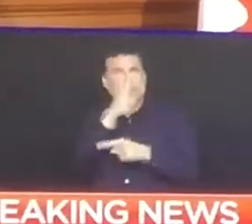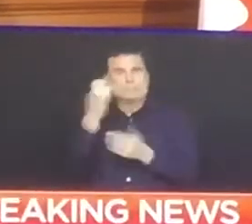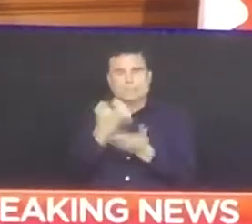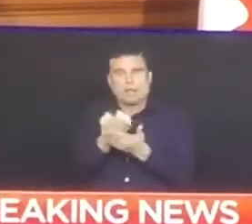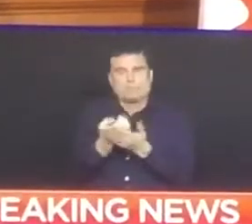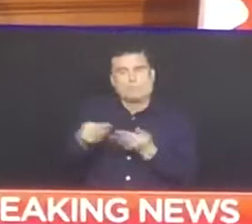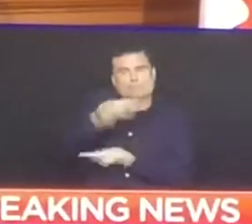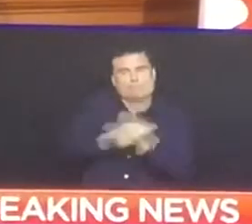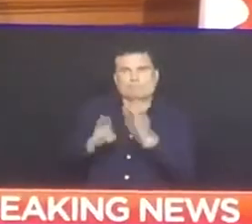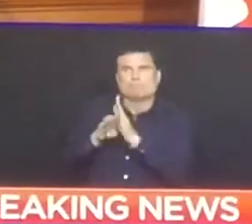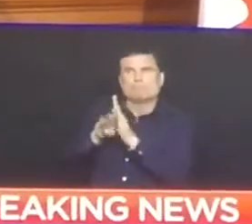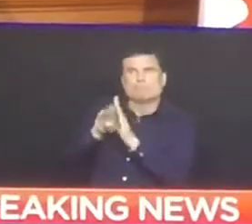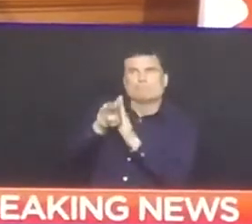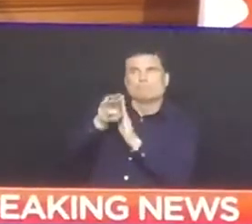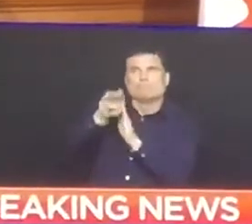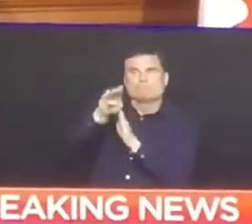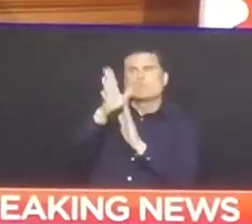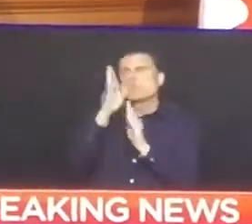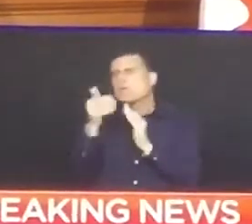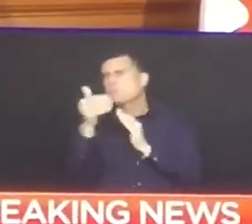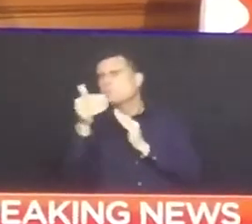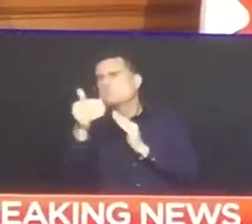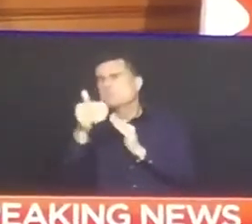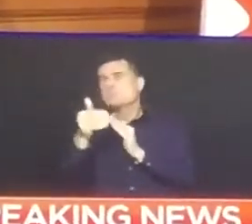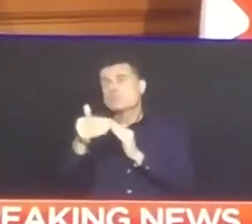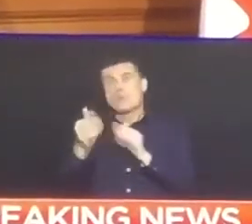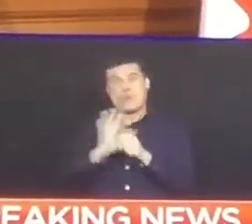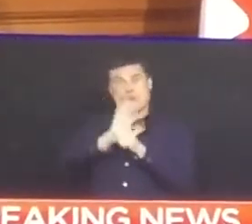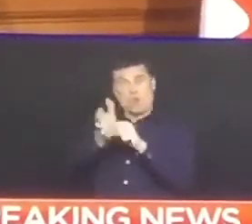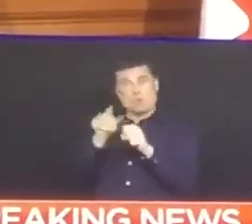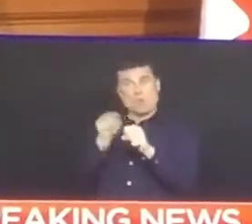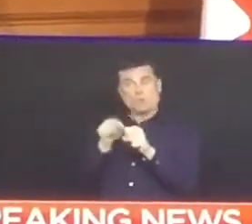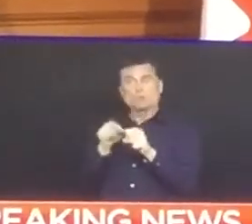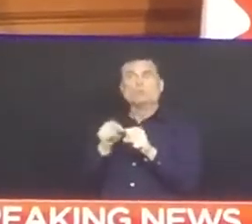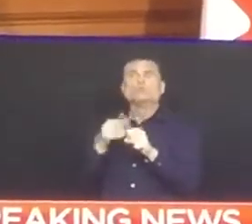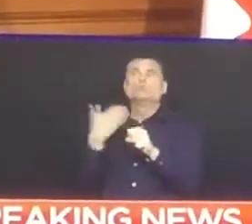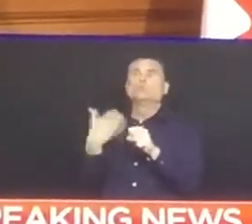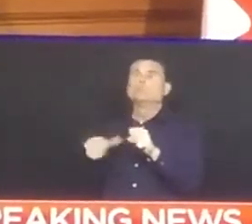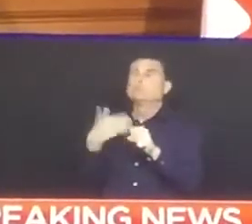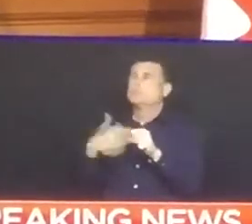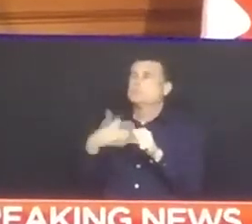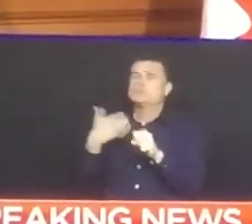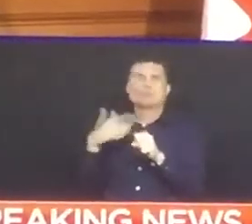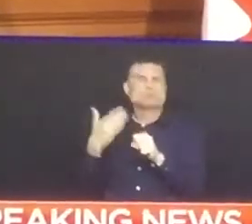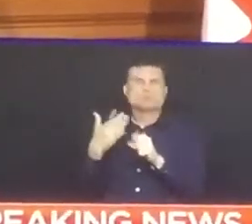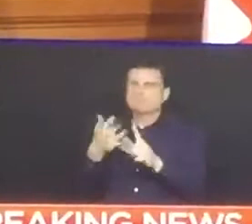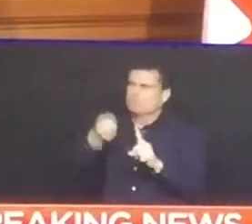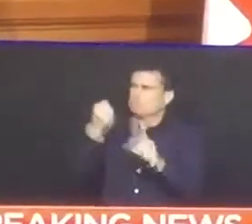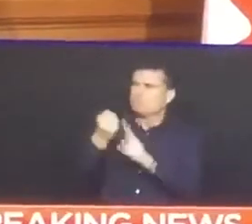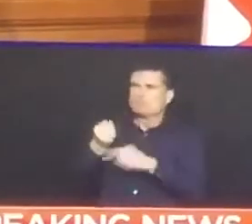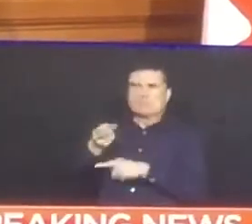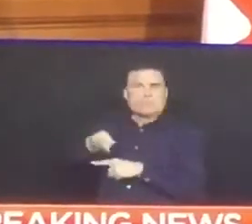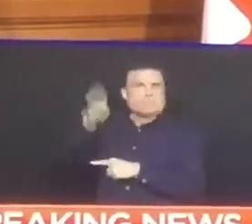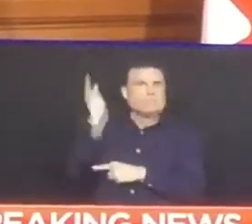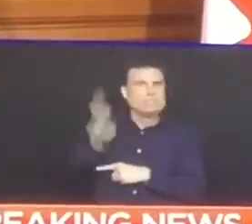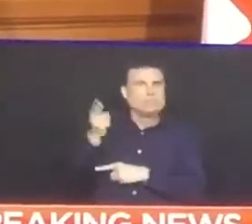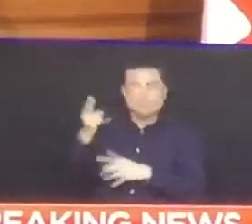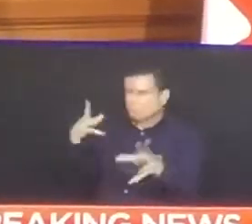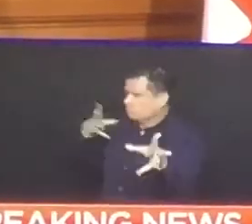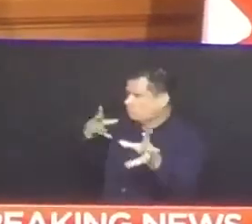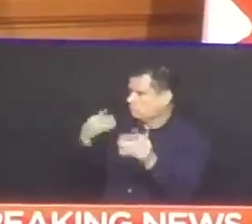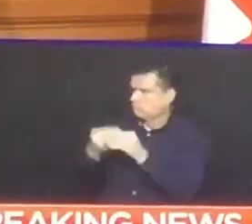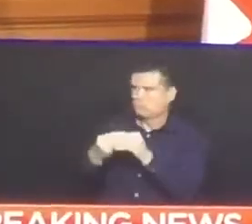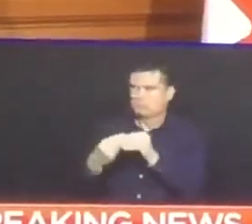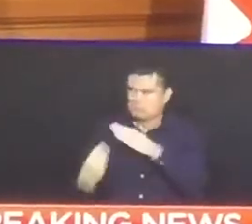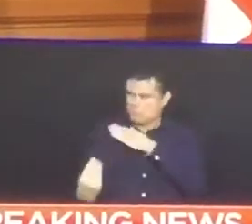of emergency so we can continue taking measures to keep people safe. As I watch what's happening around the world right now, it is